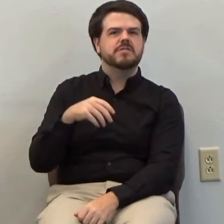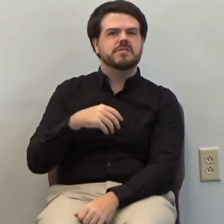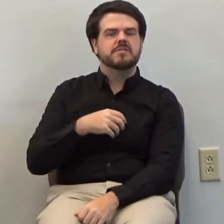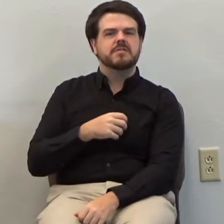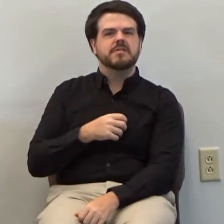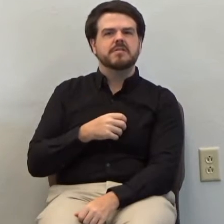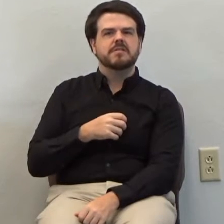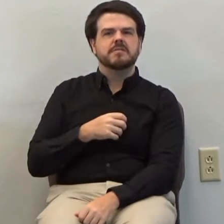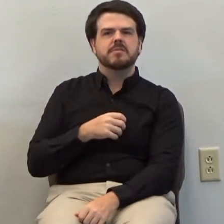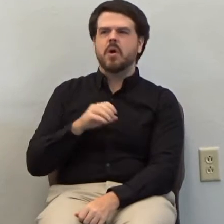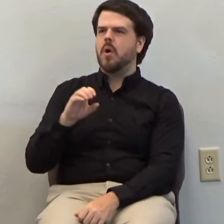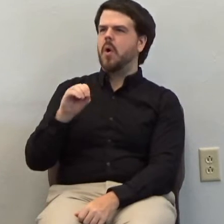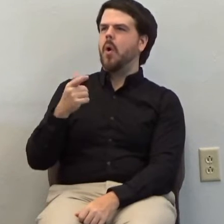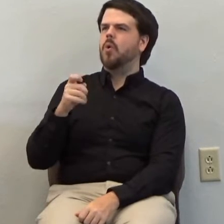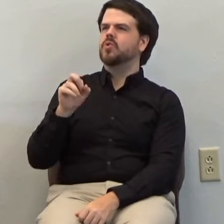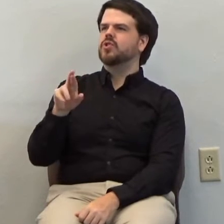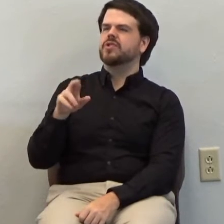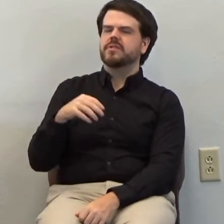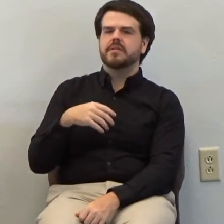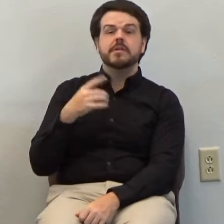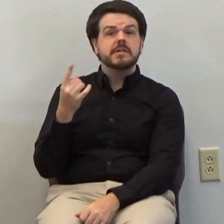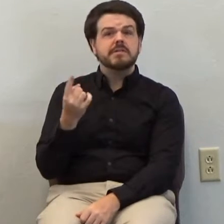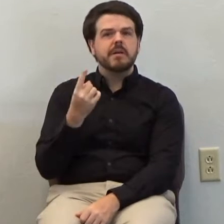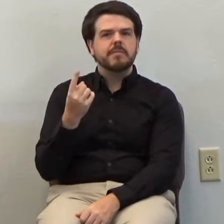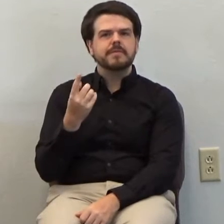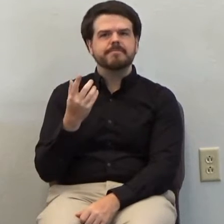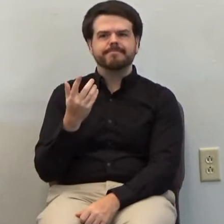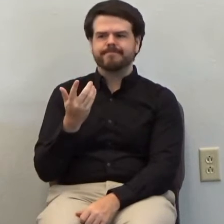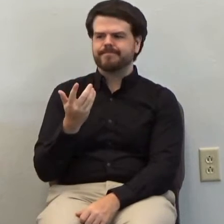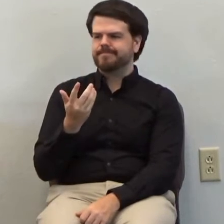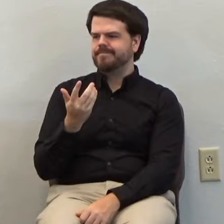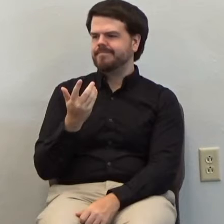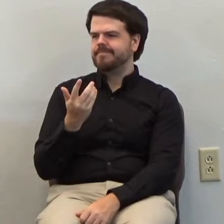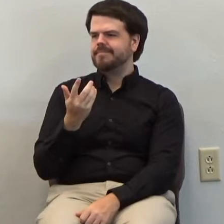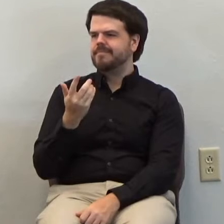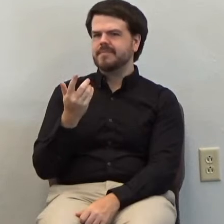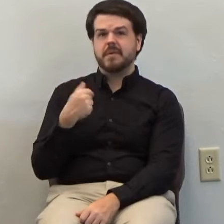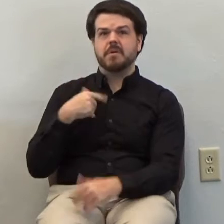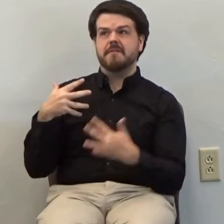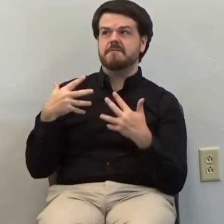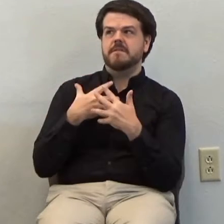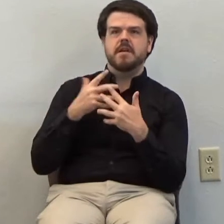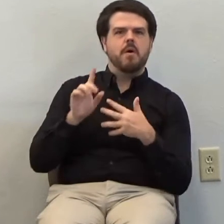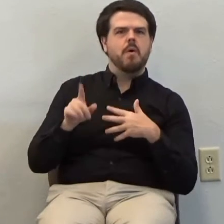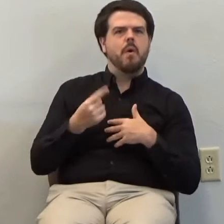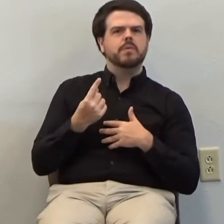me, that's probably not a good word, just someone that outright fear.